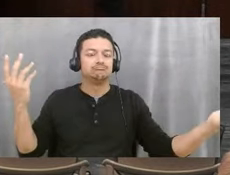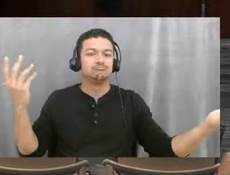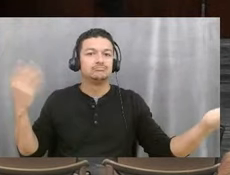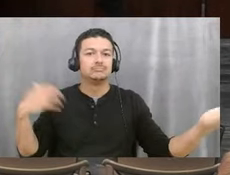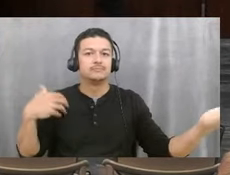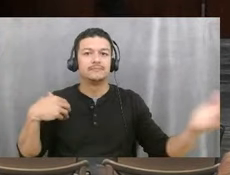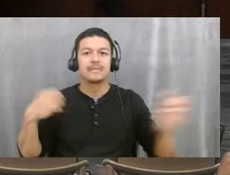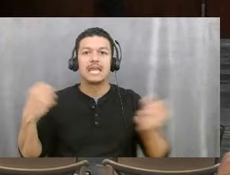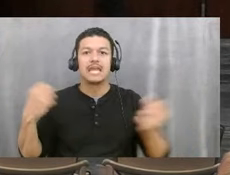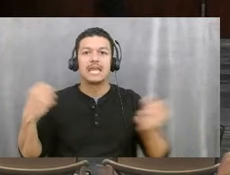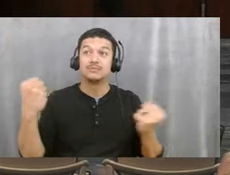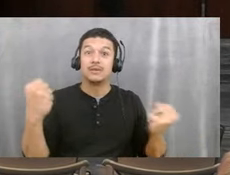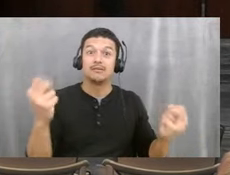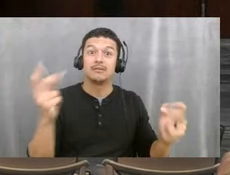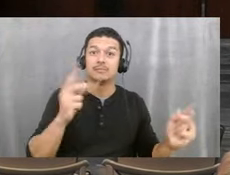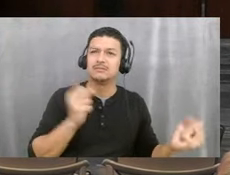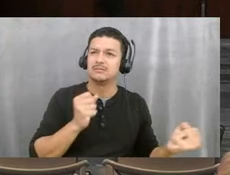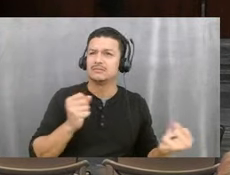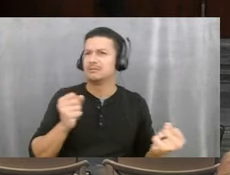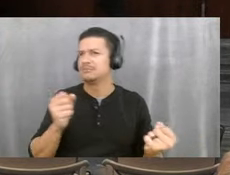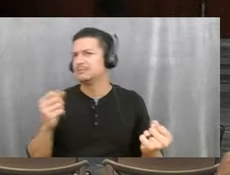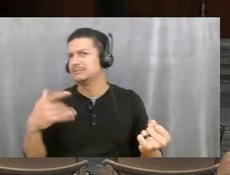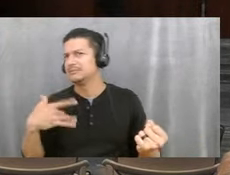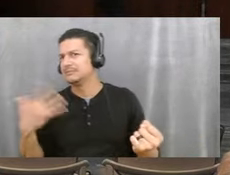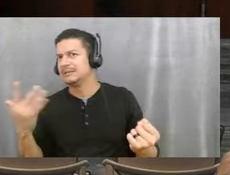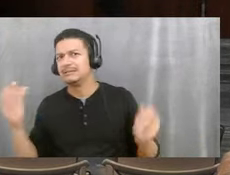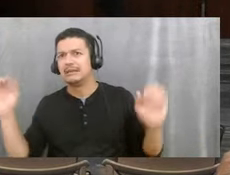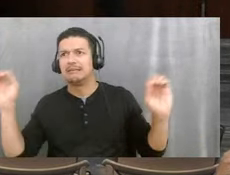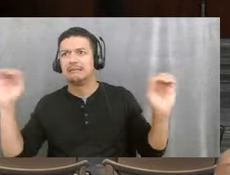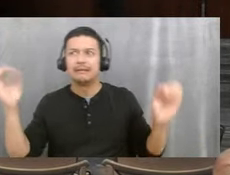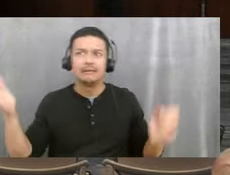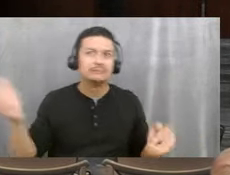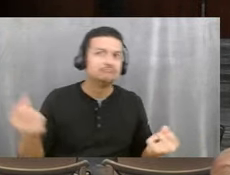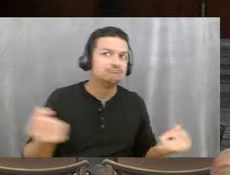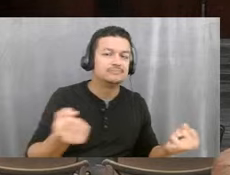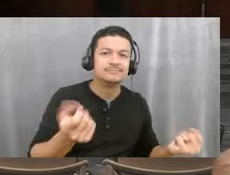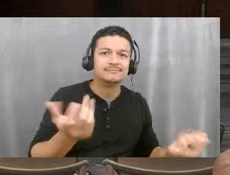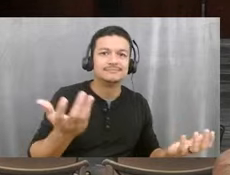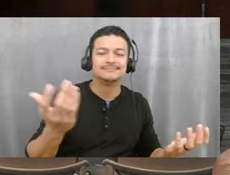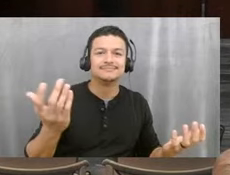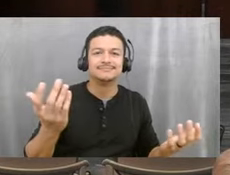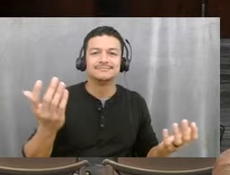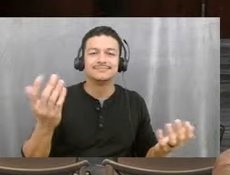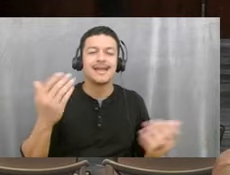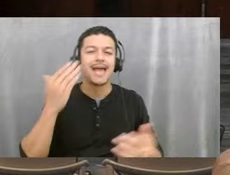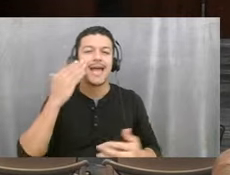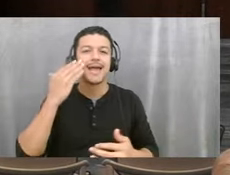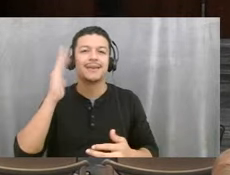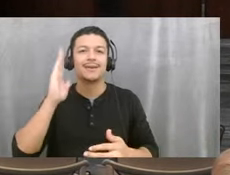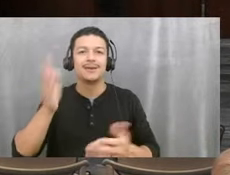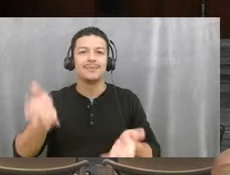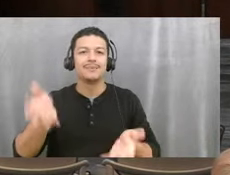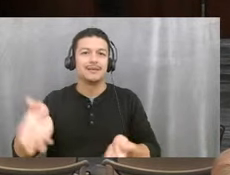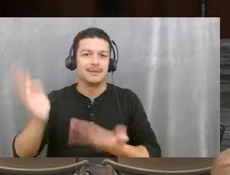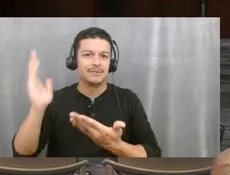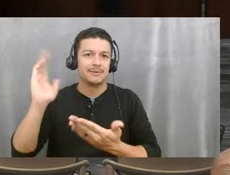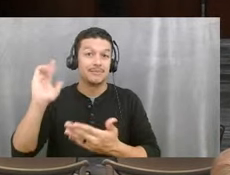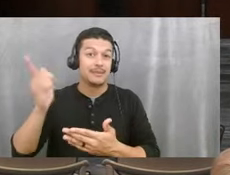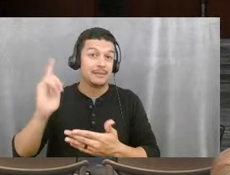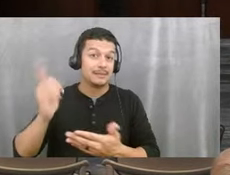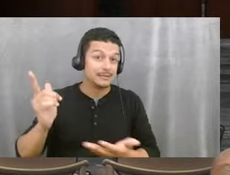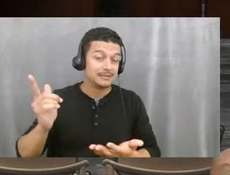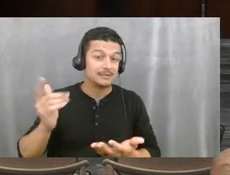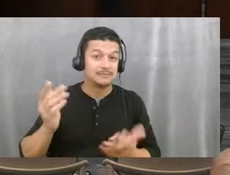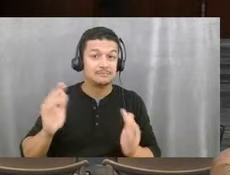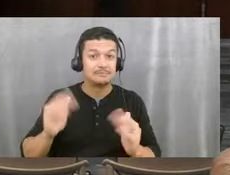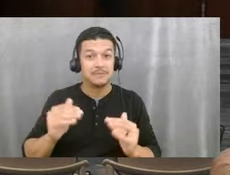people drive by and say, what is going on? Nothing is going on. And so I know that that will come up later on, maybe down the line, hopefully we'll see some good